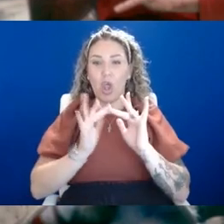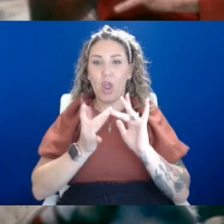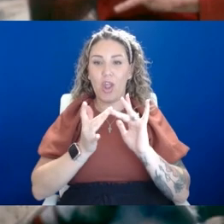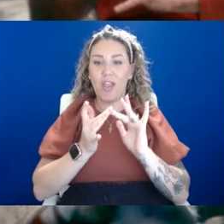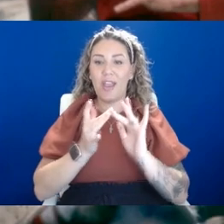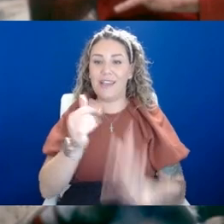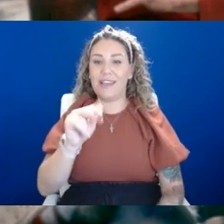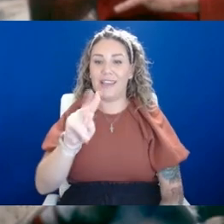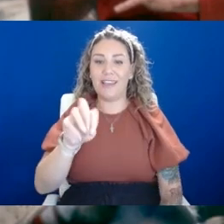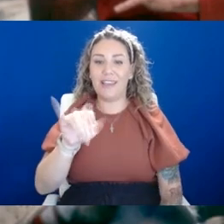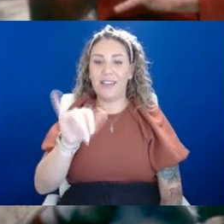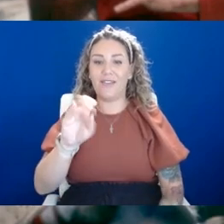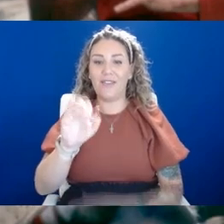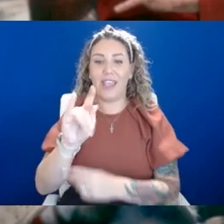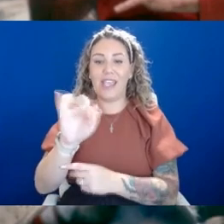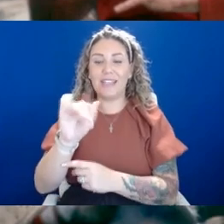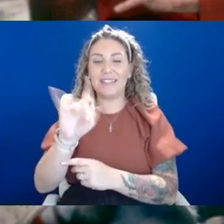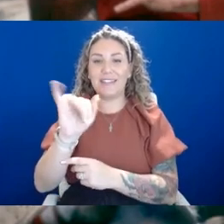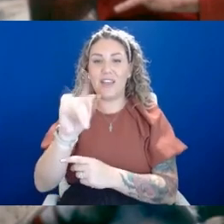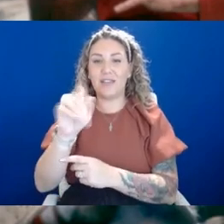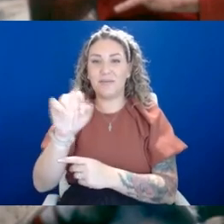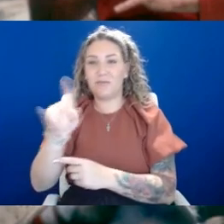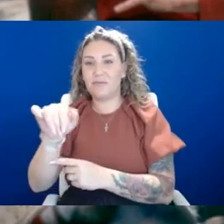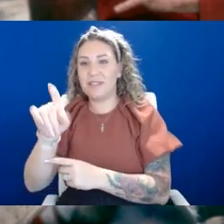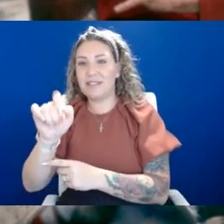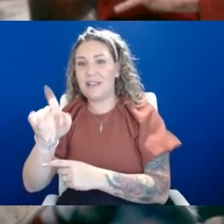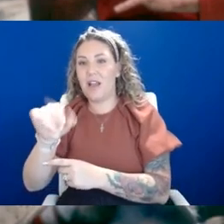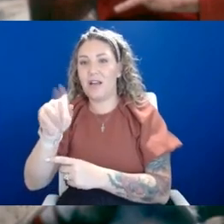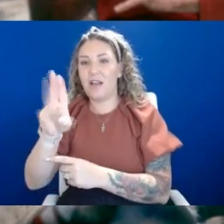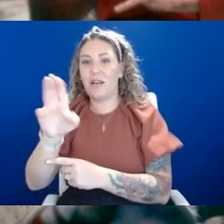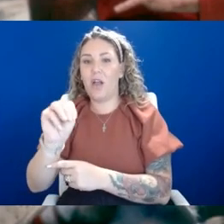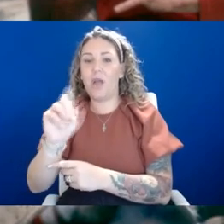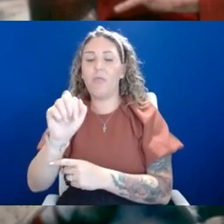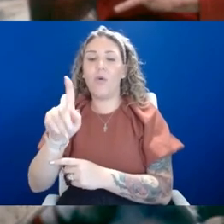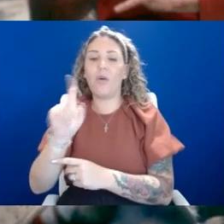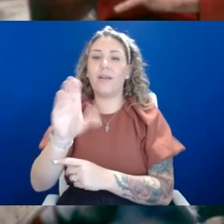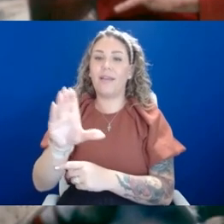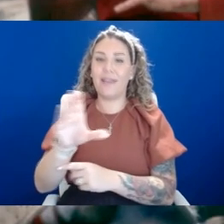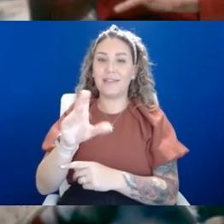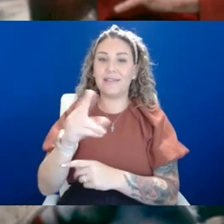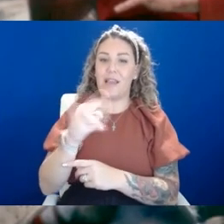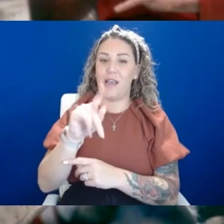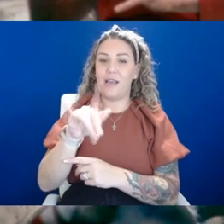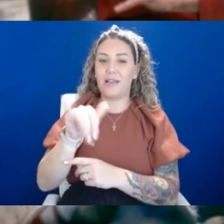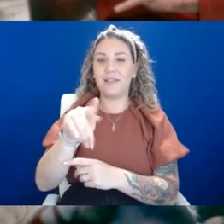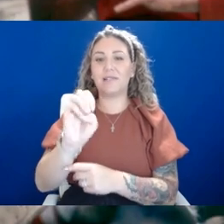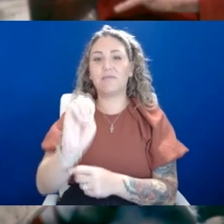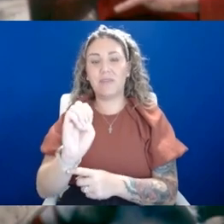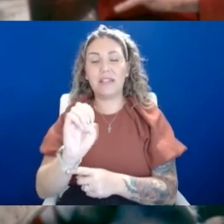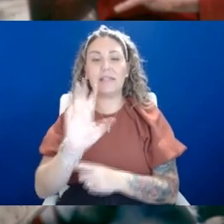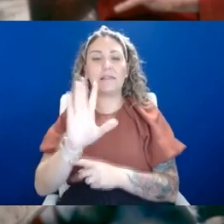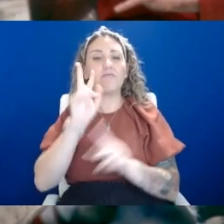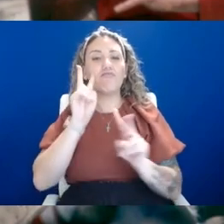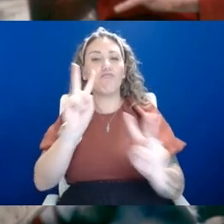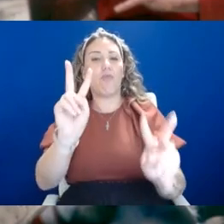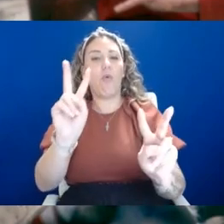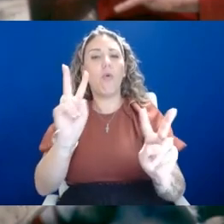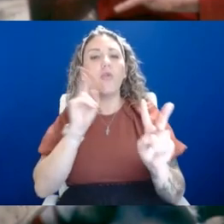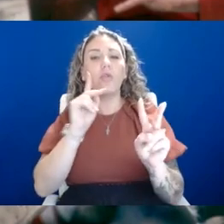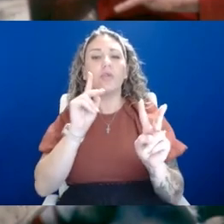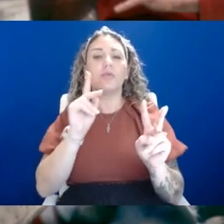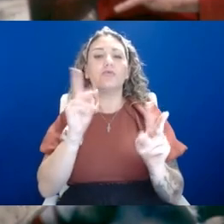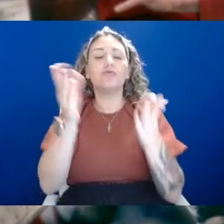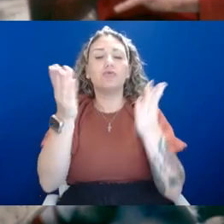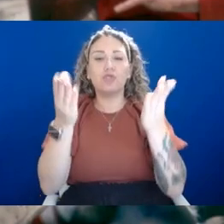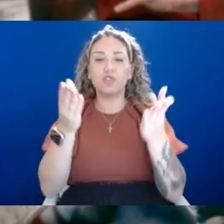.com or to Kansas City Hospice. His memorial service will be held on September 16th at the Country Club Christian Church in